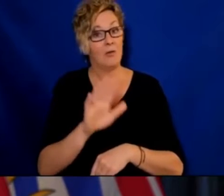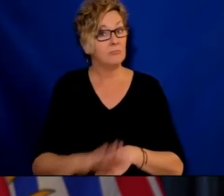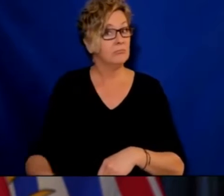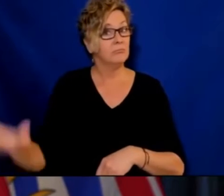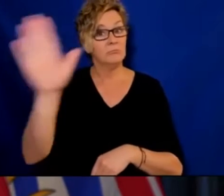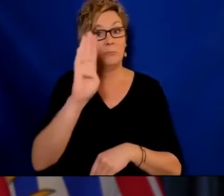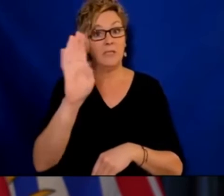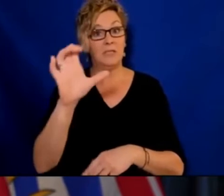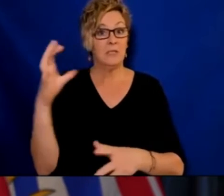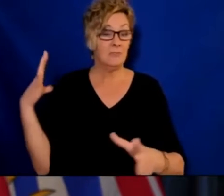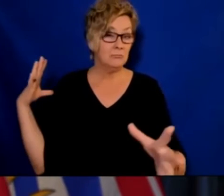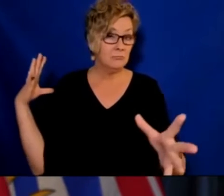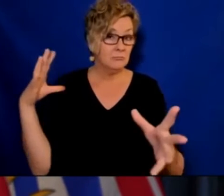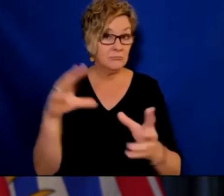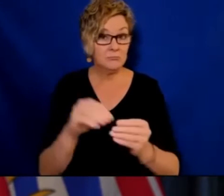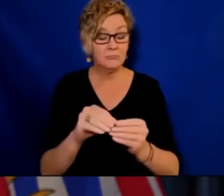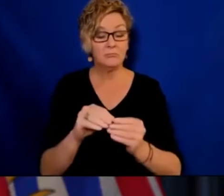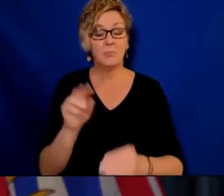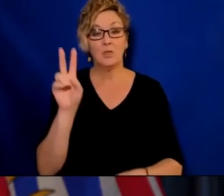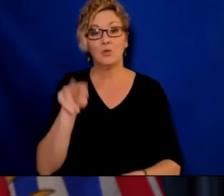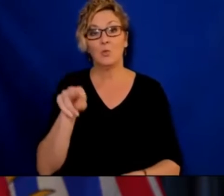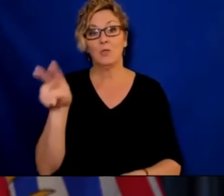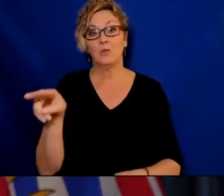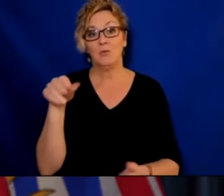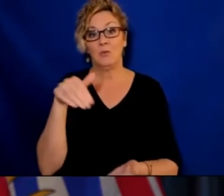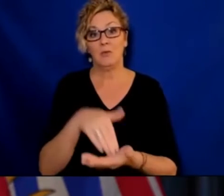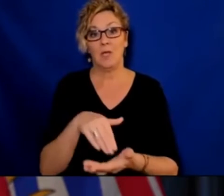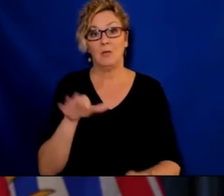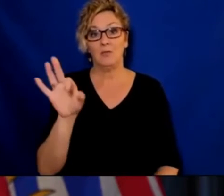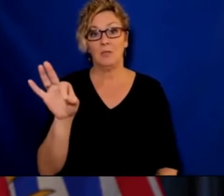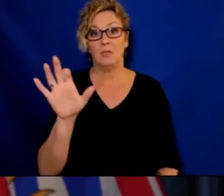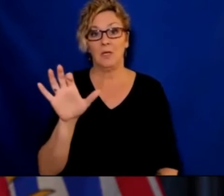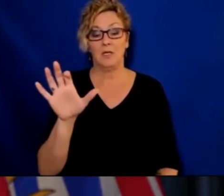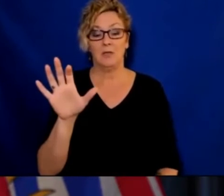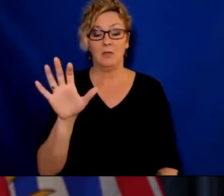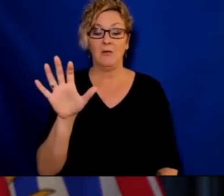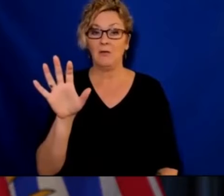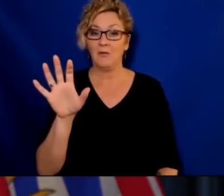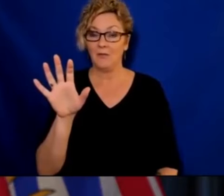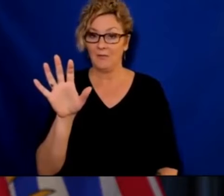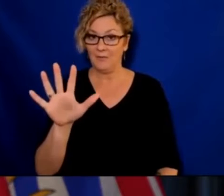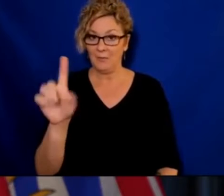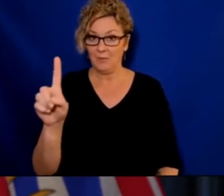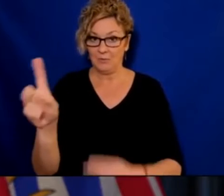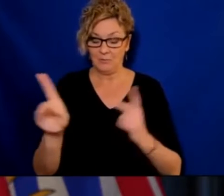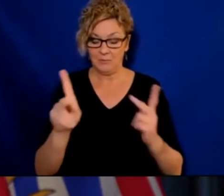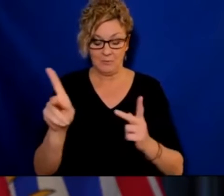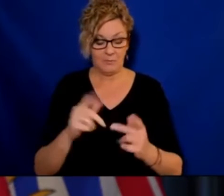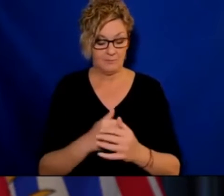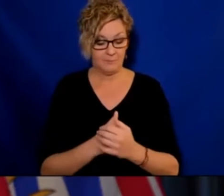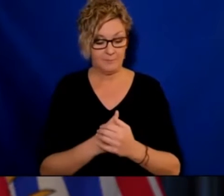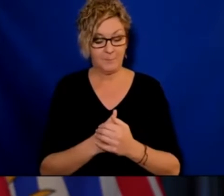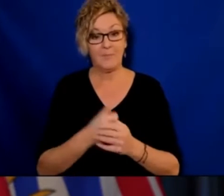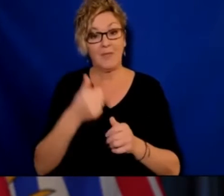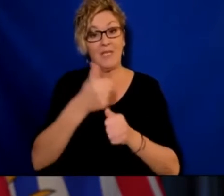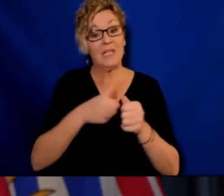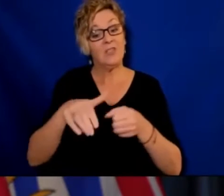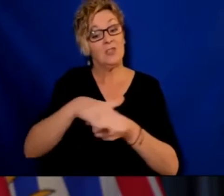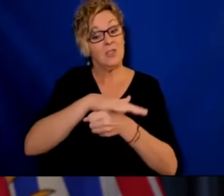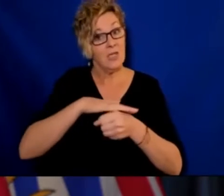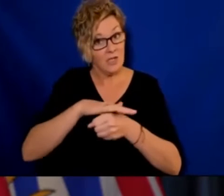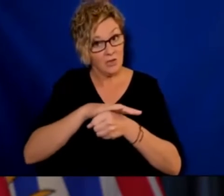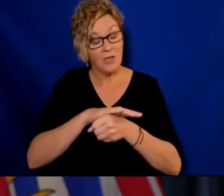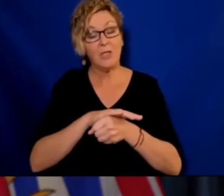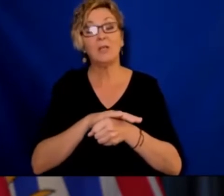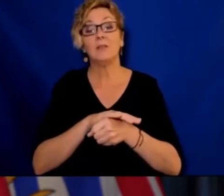,944 people with COVID-19. By health authority, the new cases over the last three days